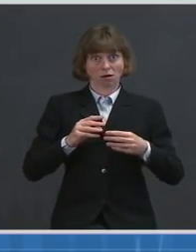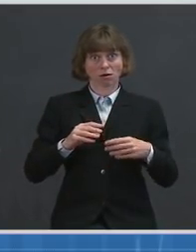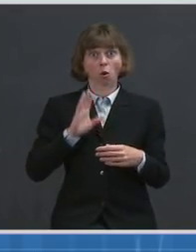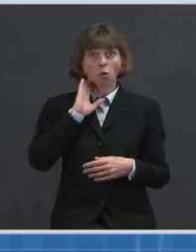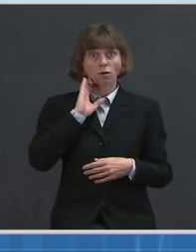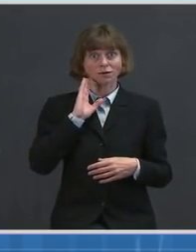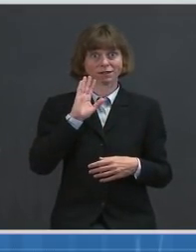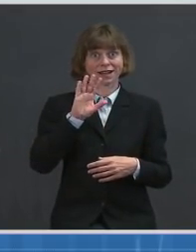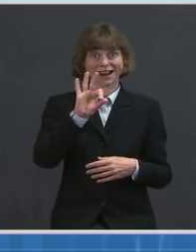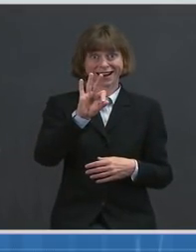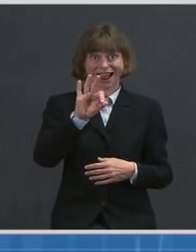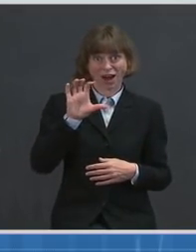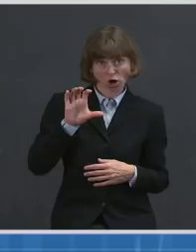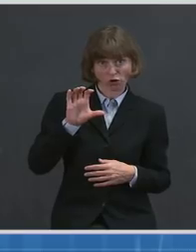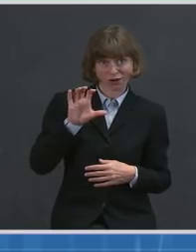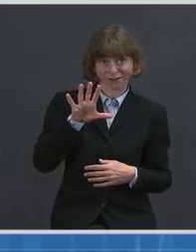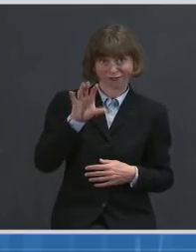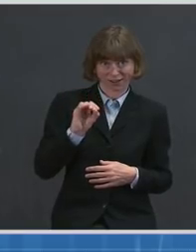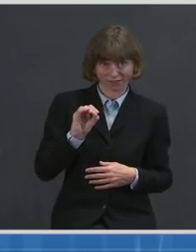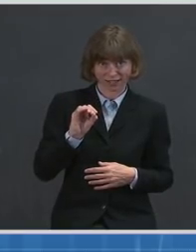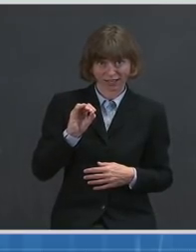to 950.